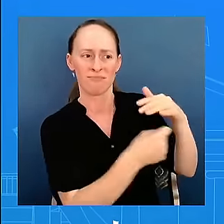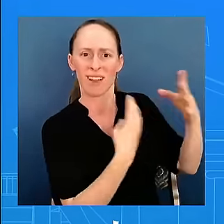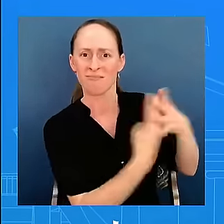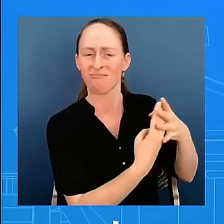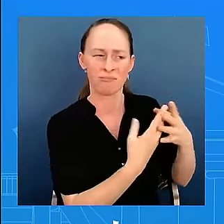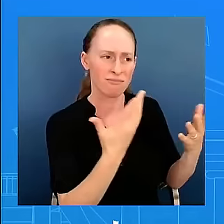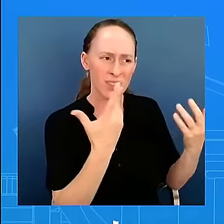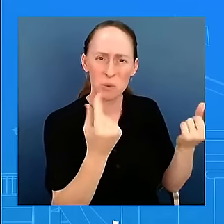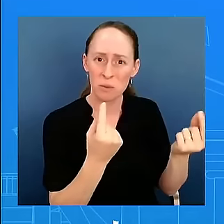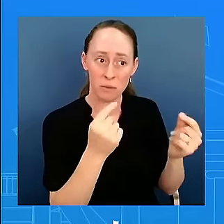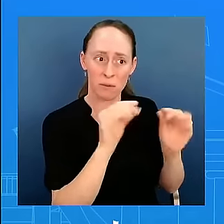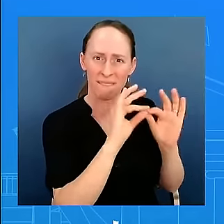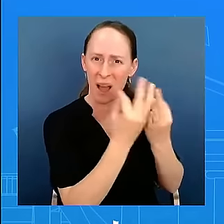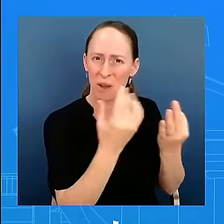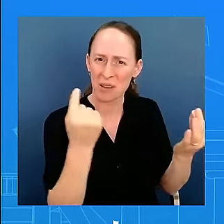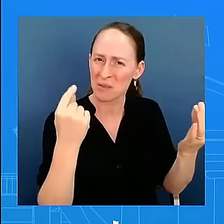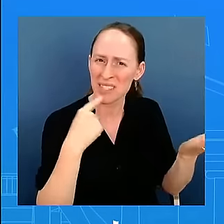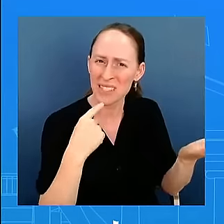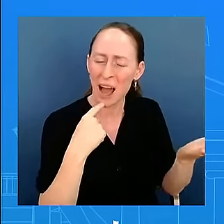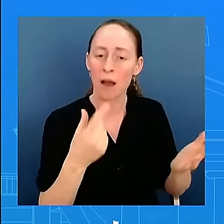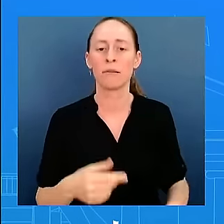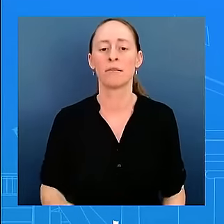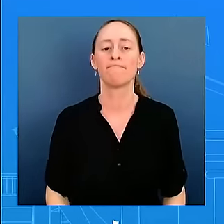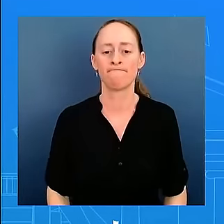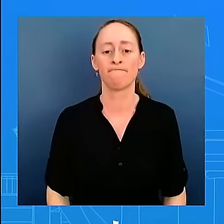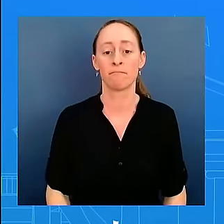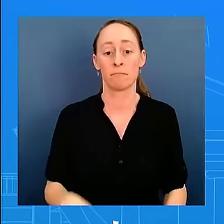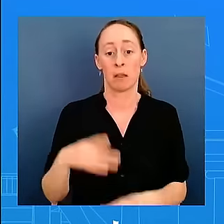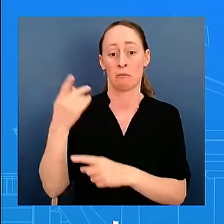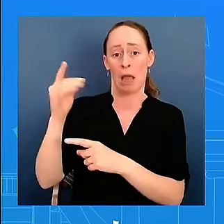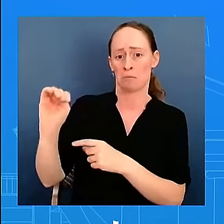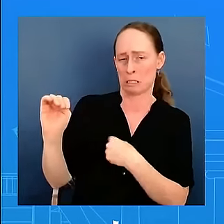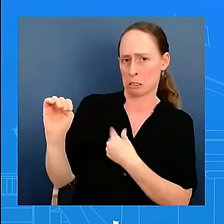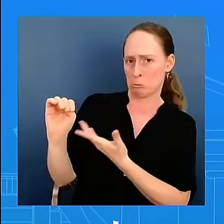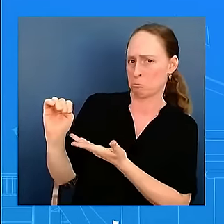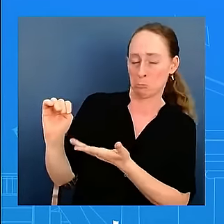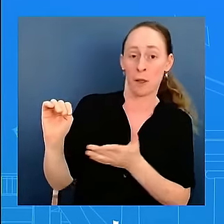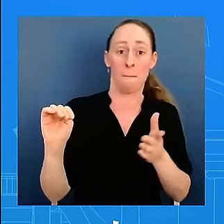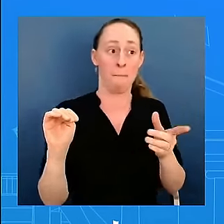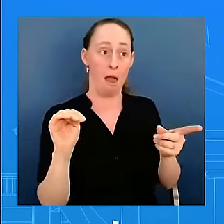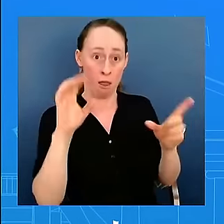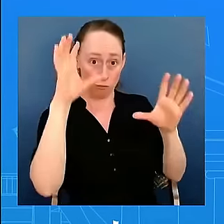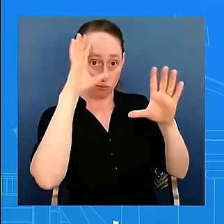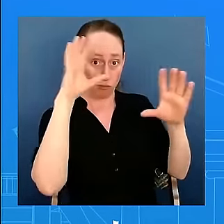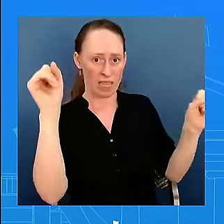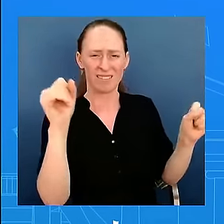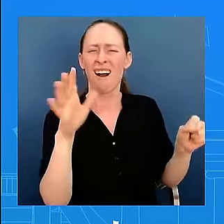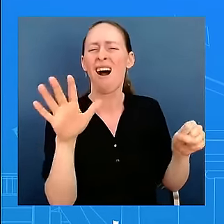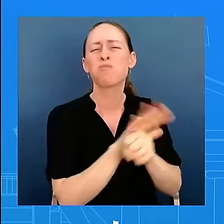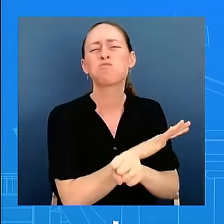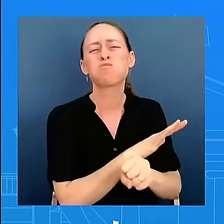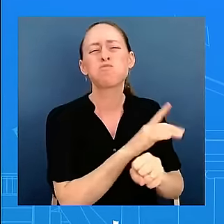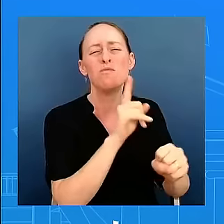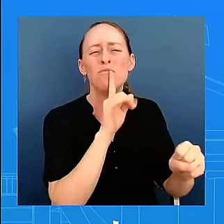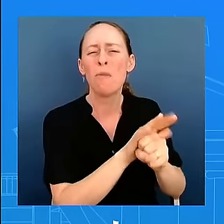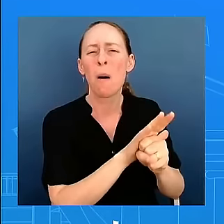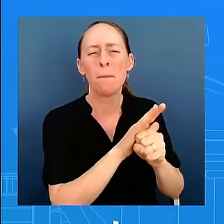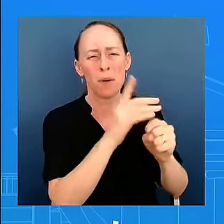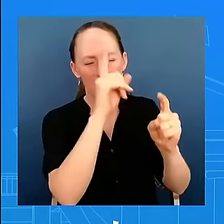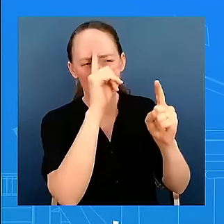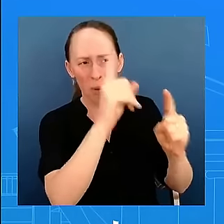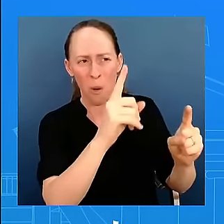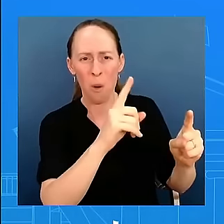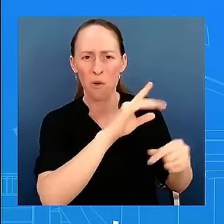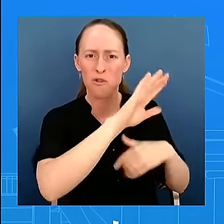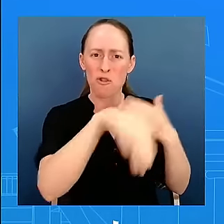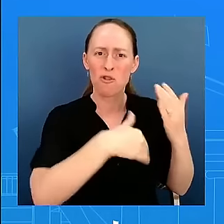how seriously he's still committed to getting this deal in place and getting their loved ones home. He's going to tell them that we're going to maintain the contact with them that